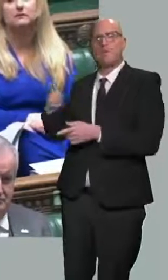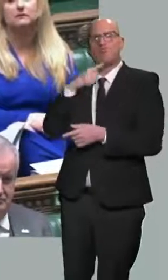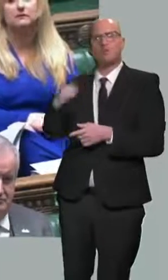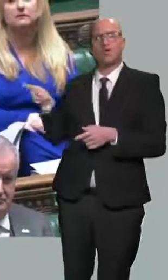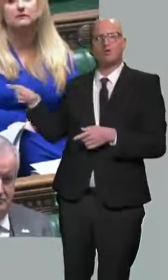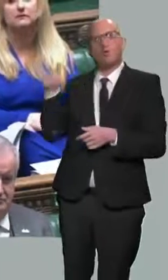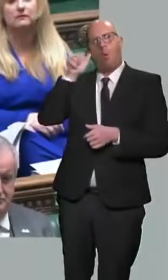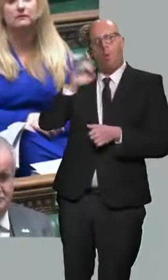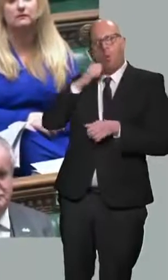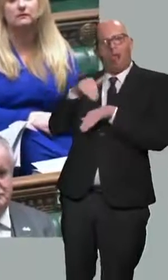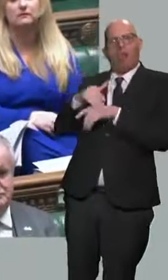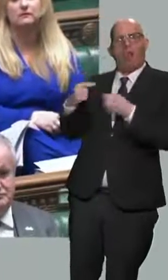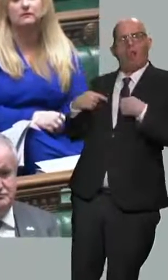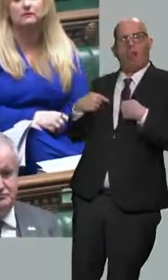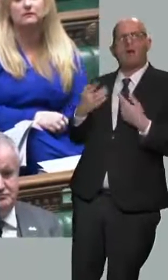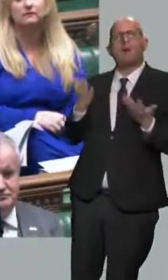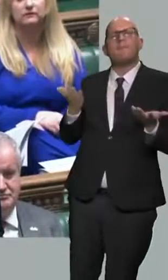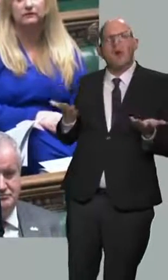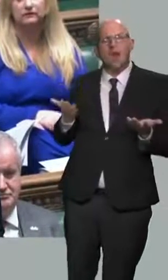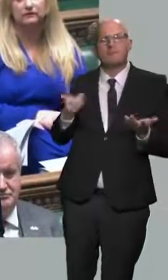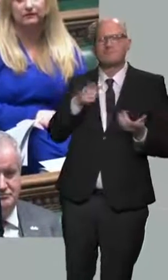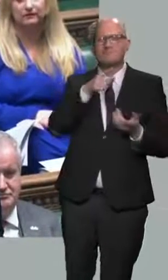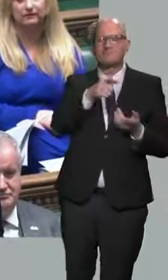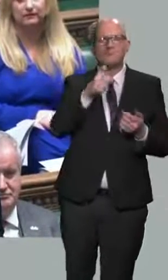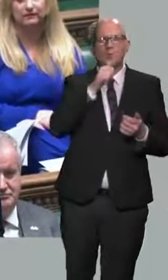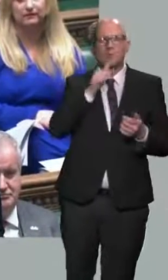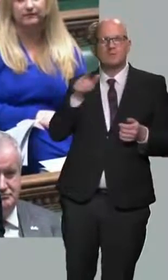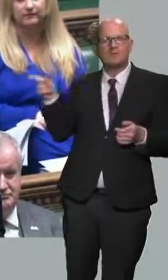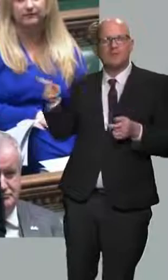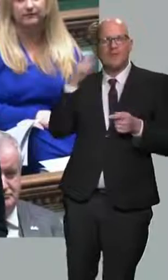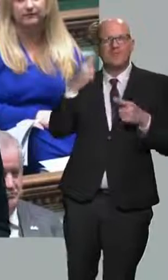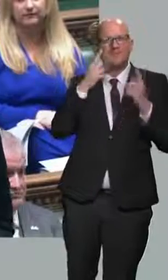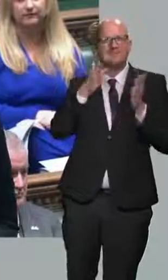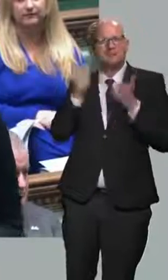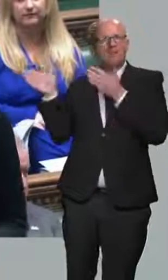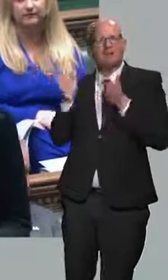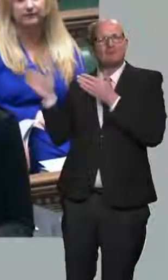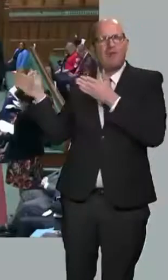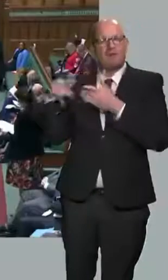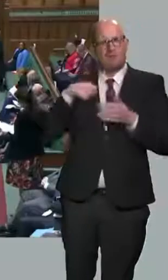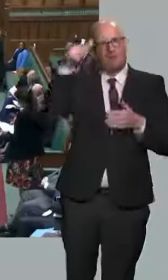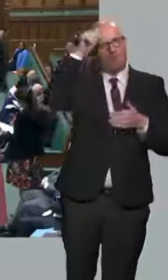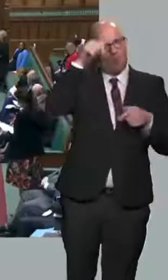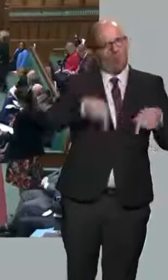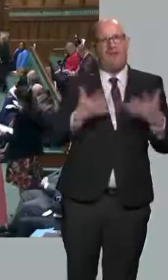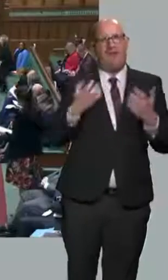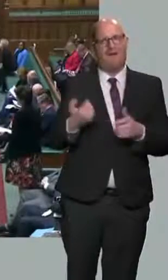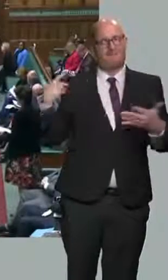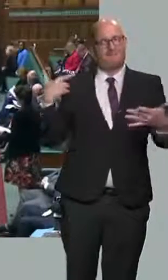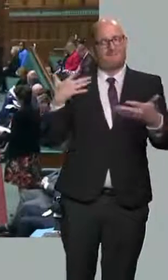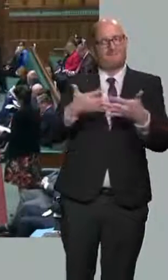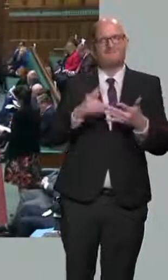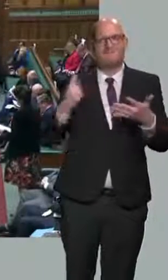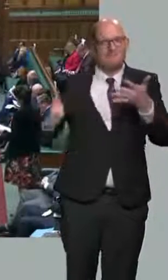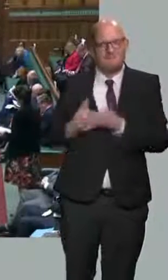use this as a sleight of hand to distract from the layers of pain which lie beneath the current crisis. Each of these